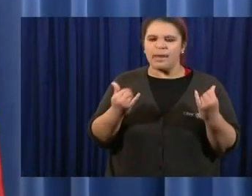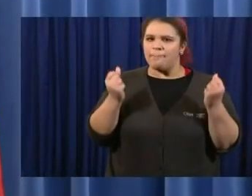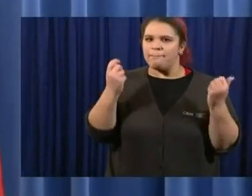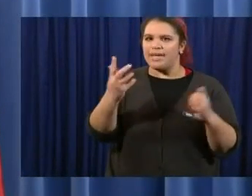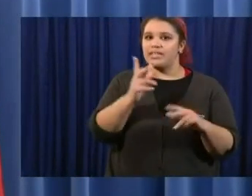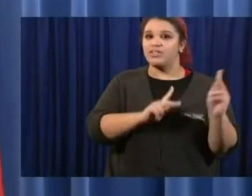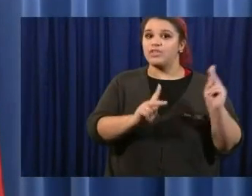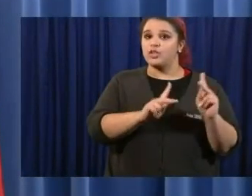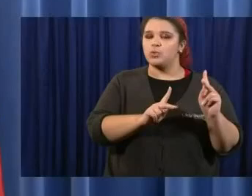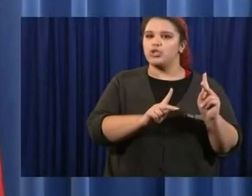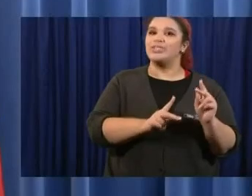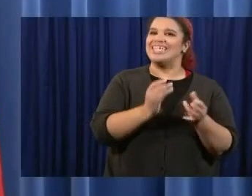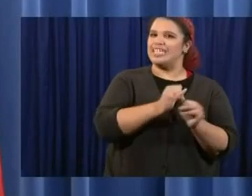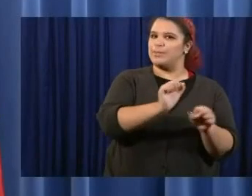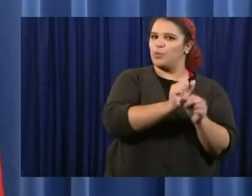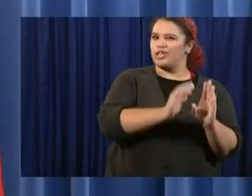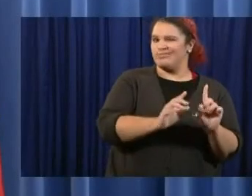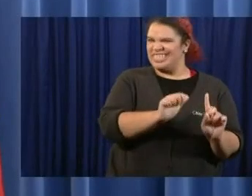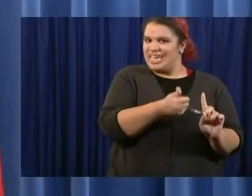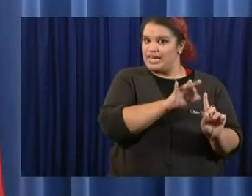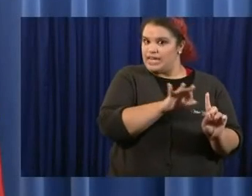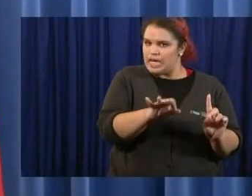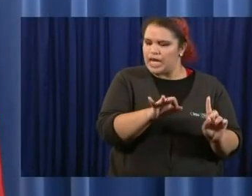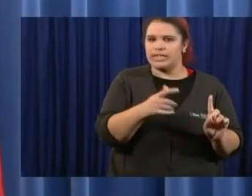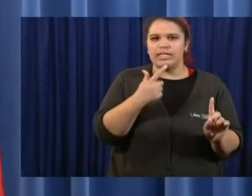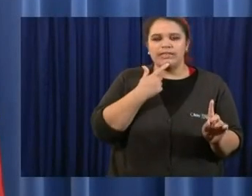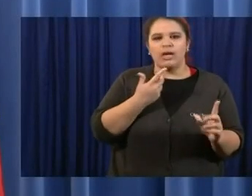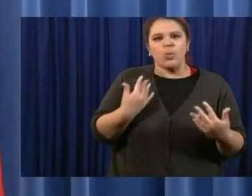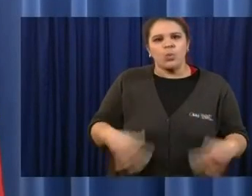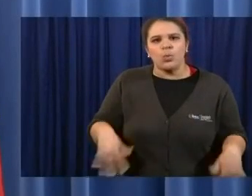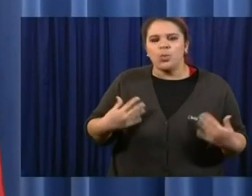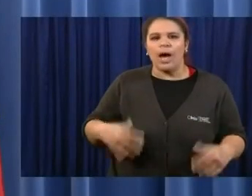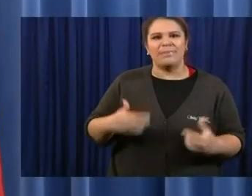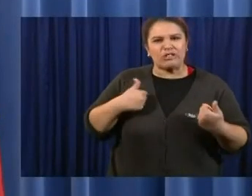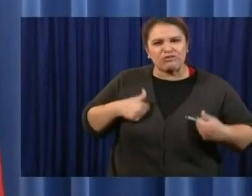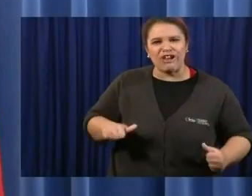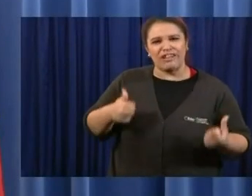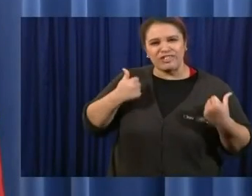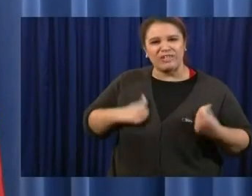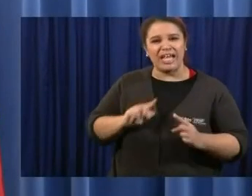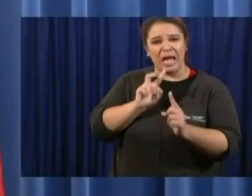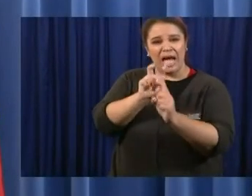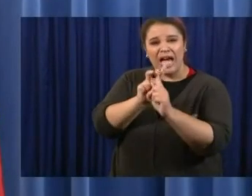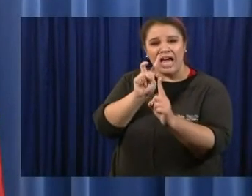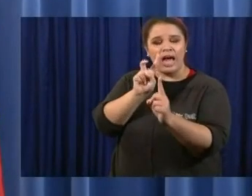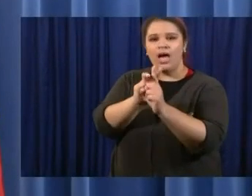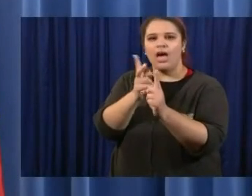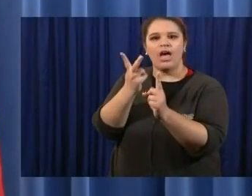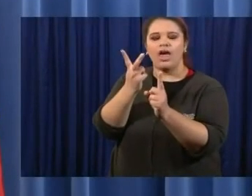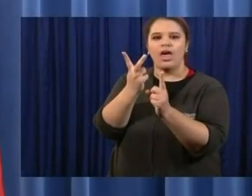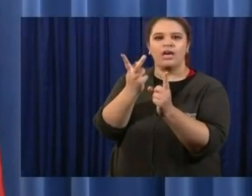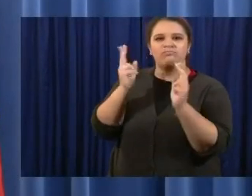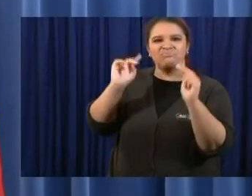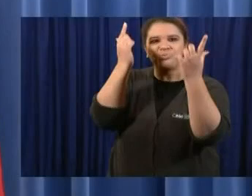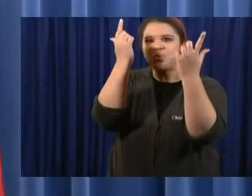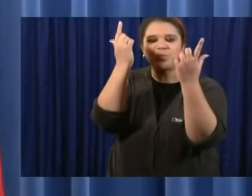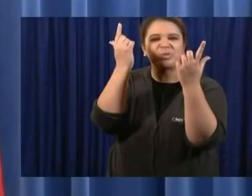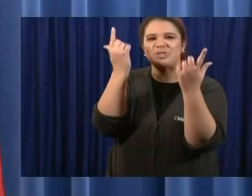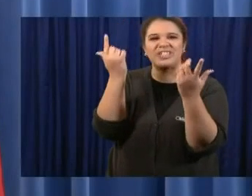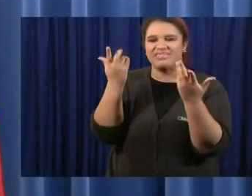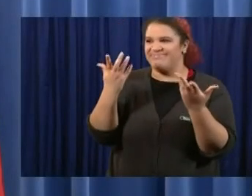the unemployment cracks, say they're unable to get help from the state. It's been since March. Many are dipping into their savings, if they have any.